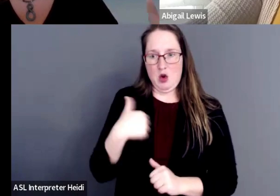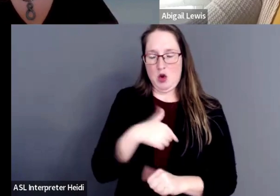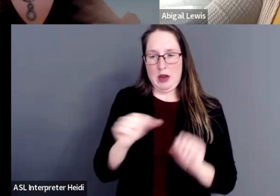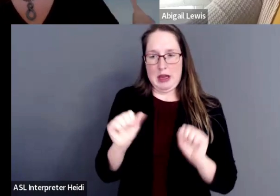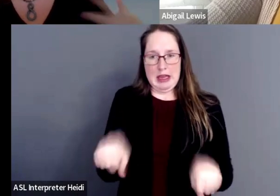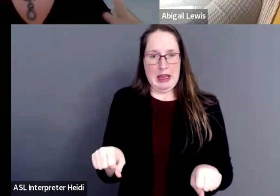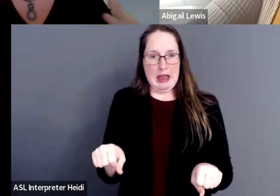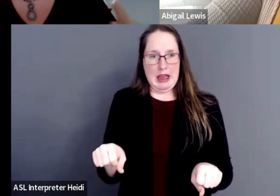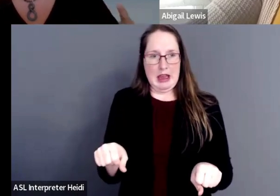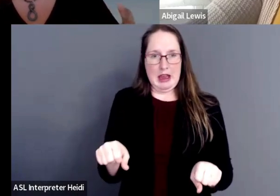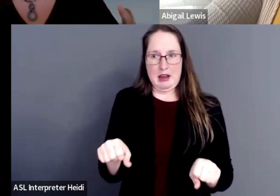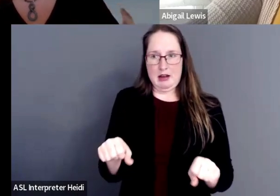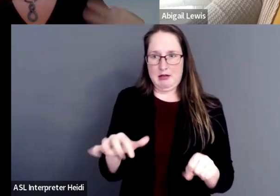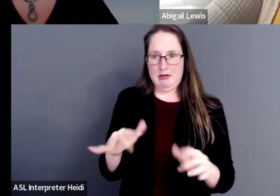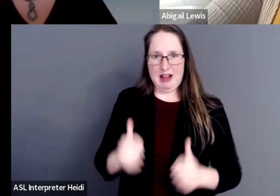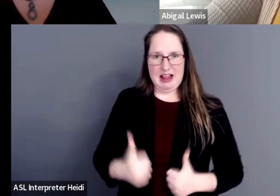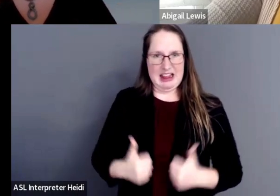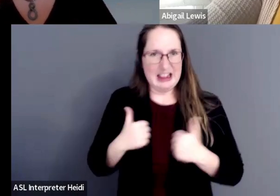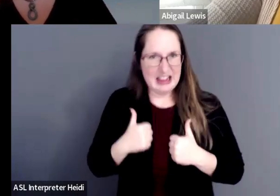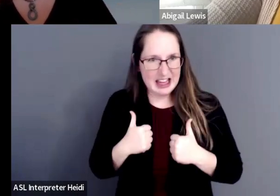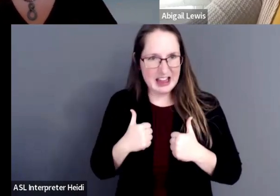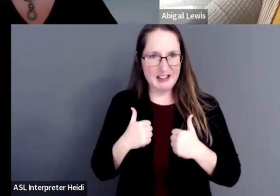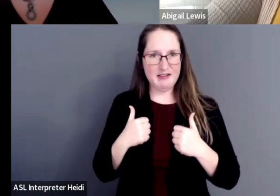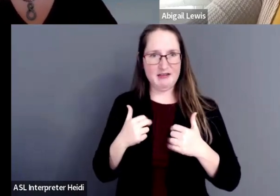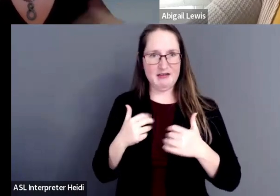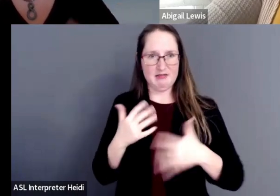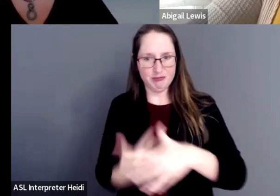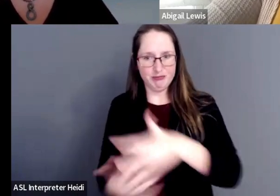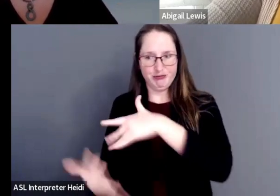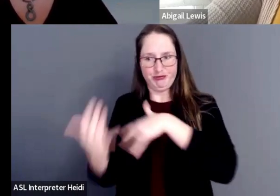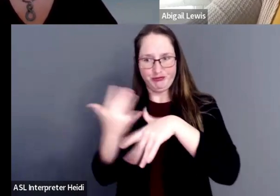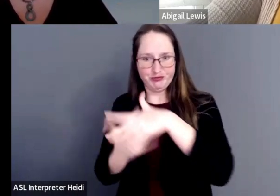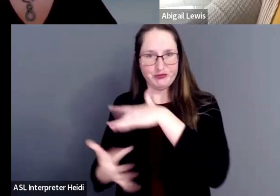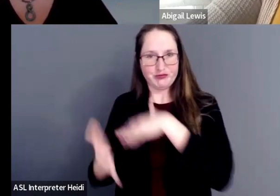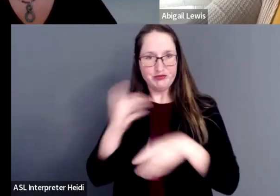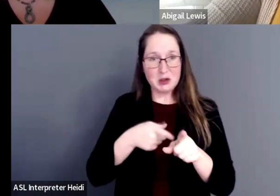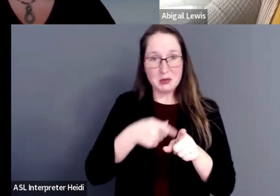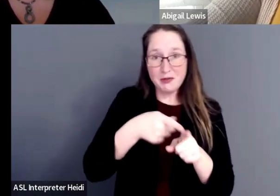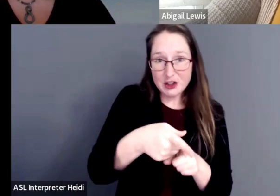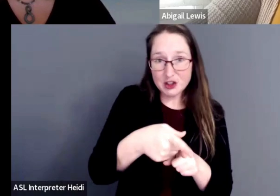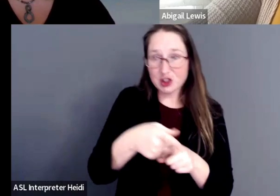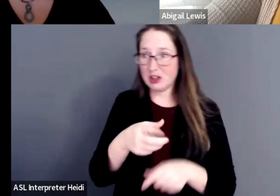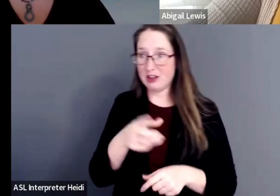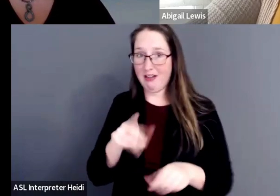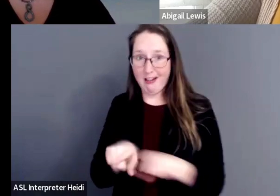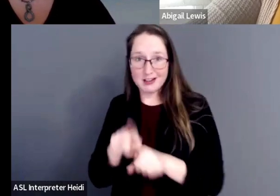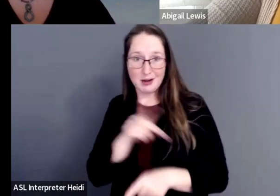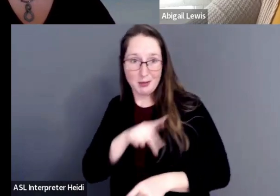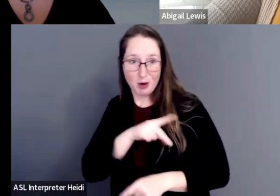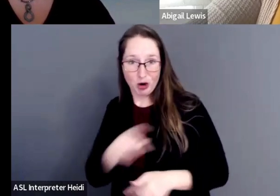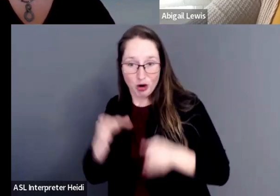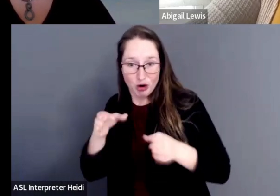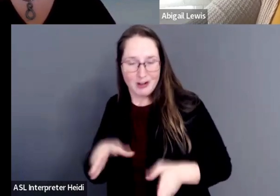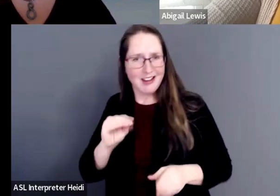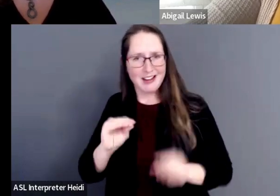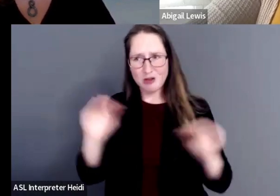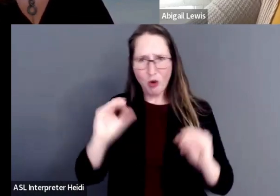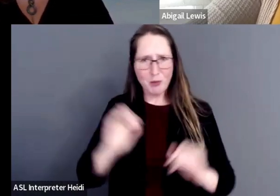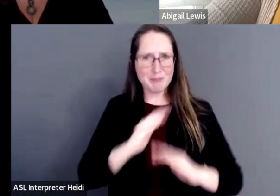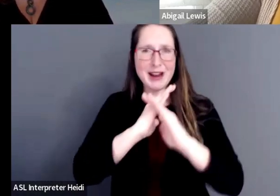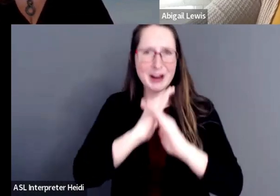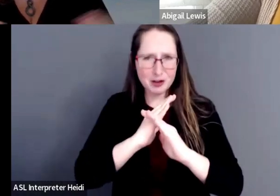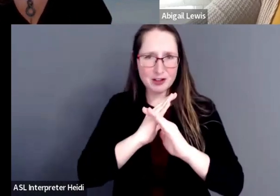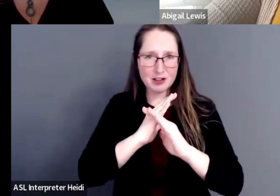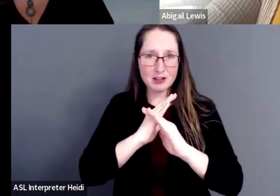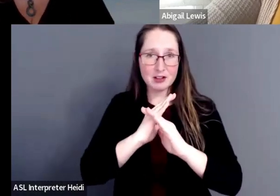live harmoniously with each other, professionally, personally, and not have these barriers. So when you